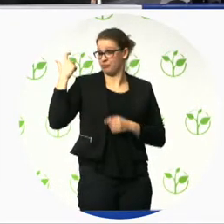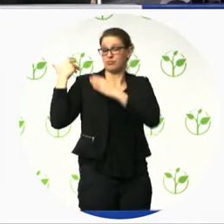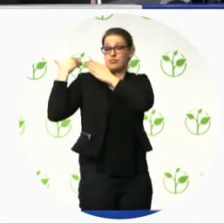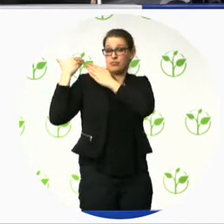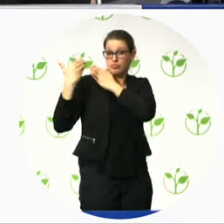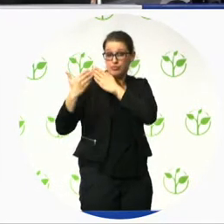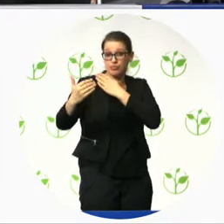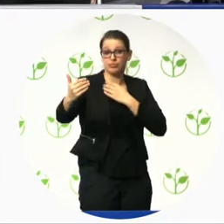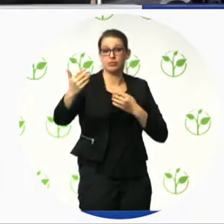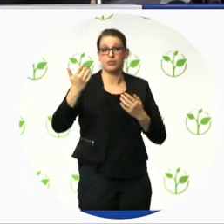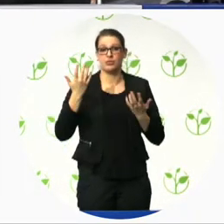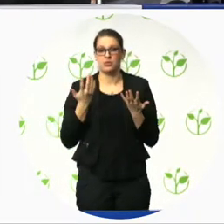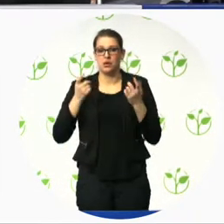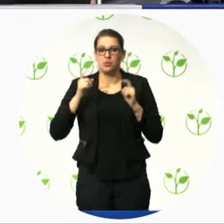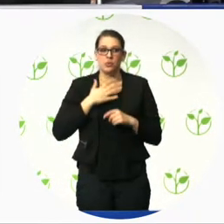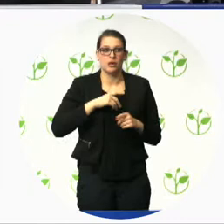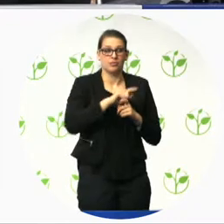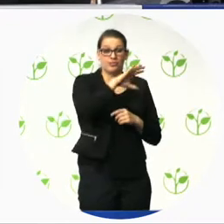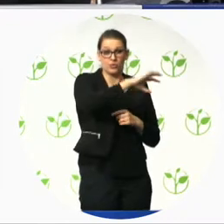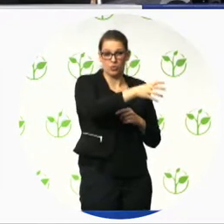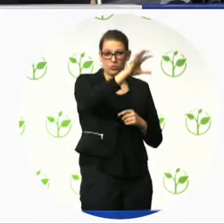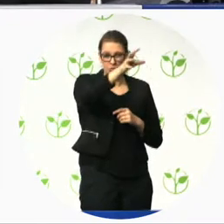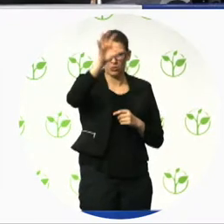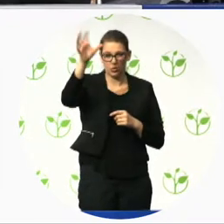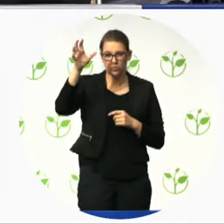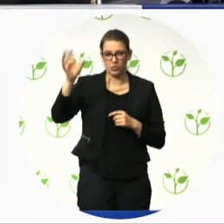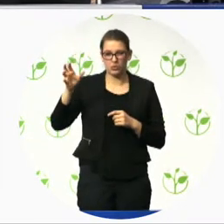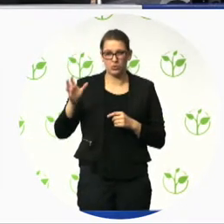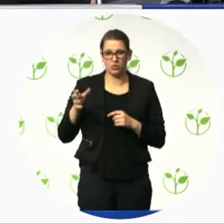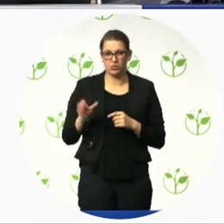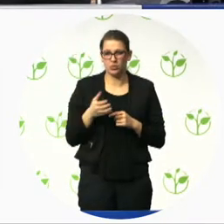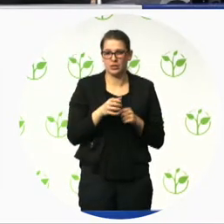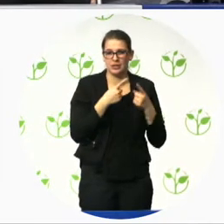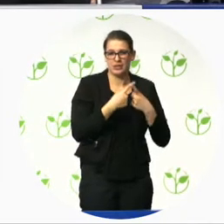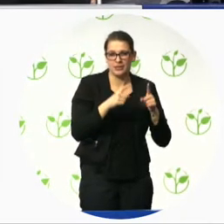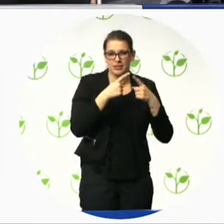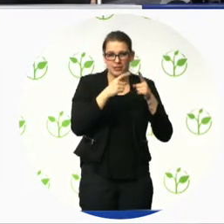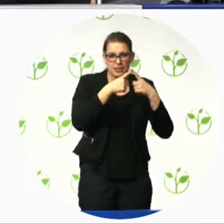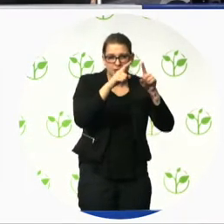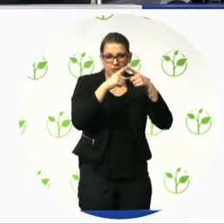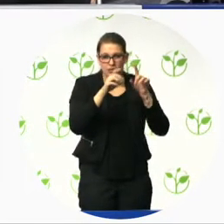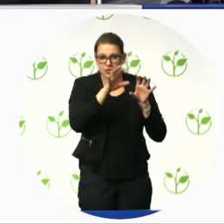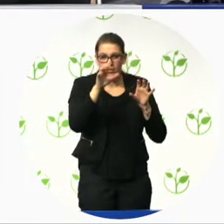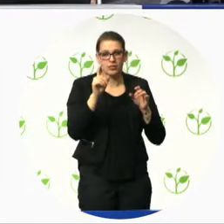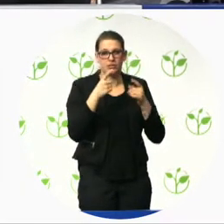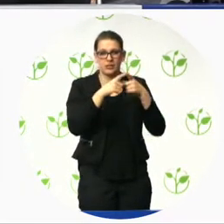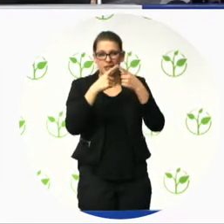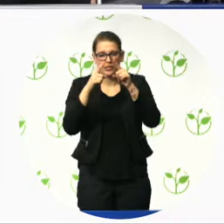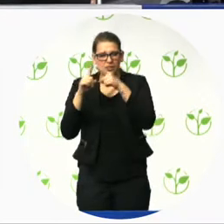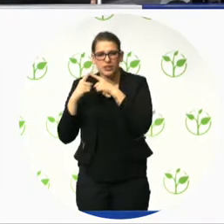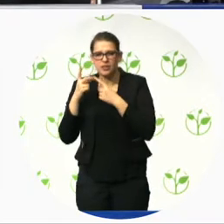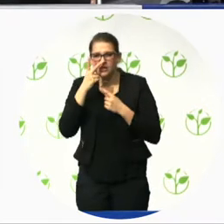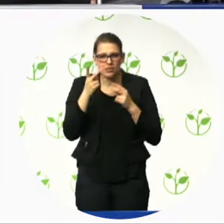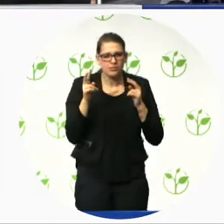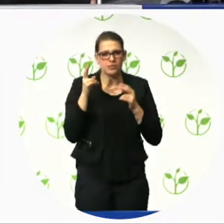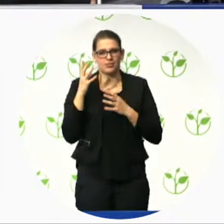between the different countries and to report from the countryside to the commission about accessibility. So,